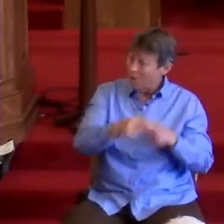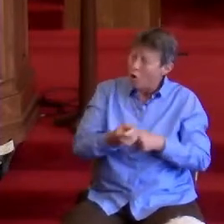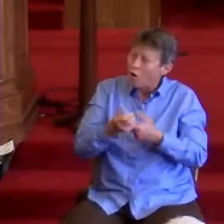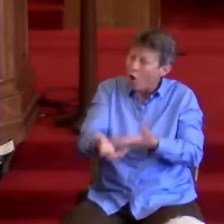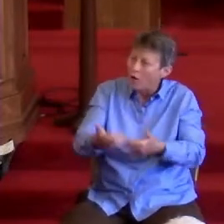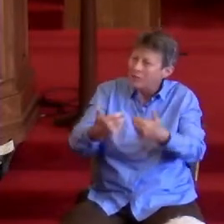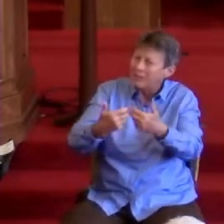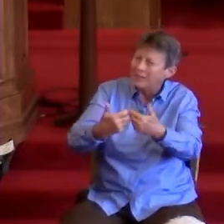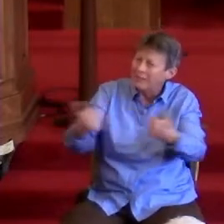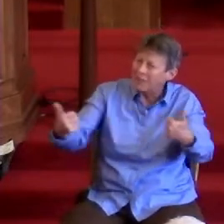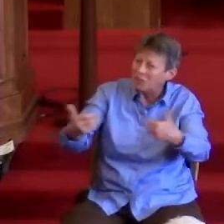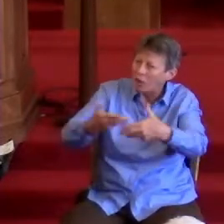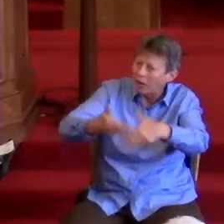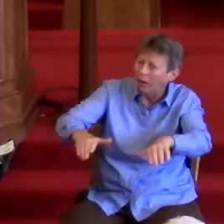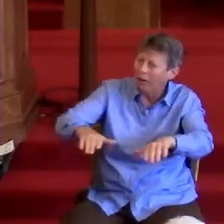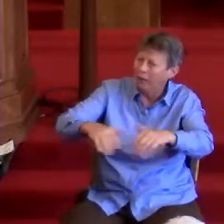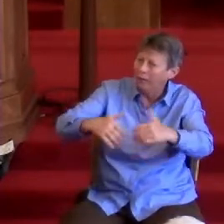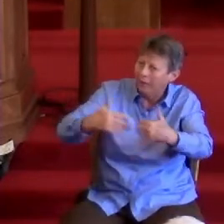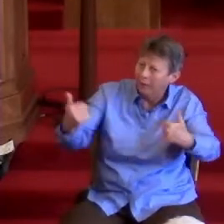intention?